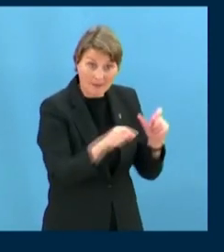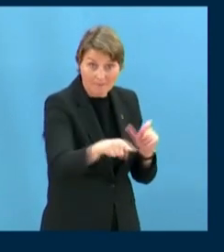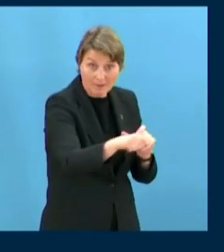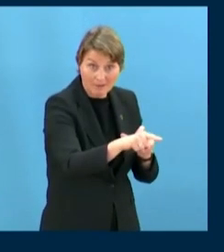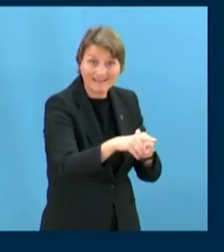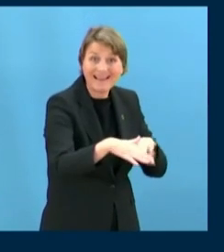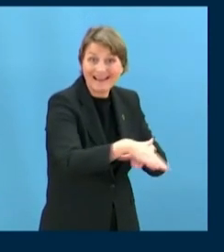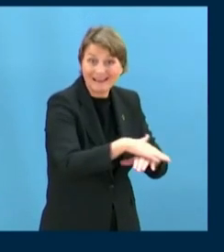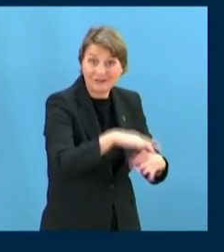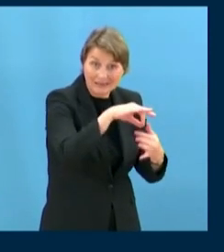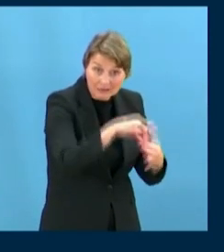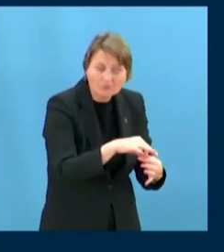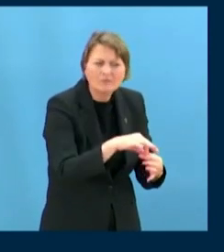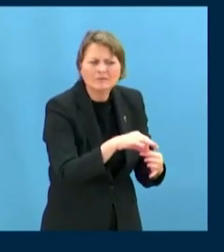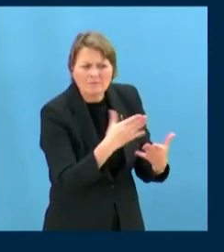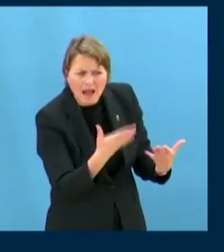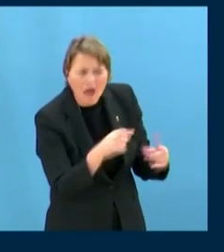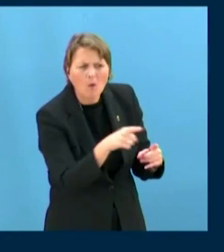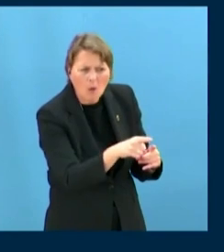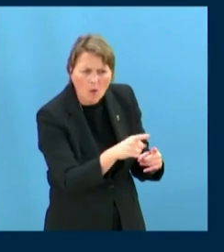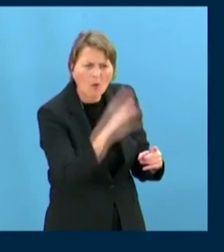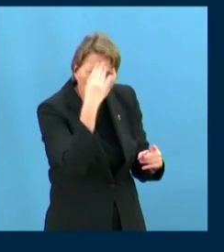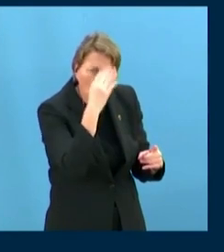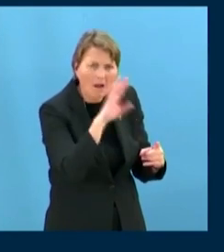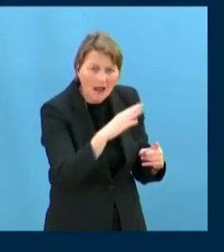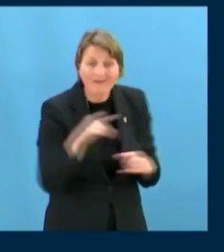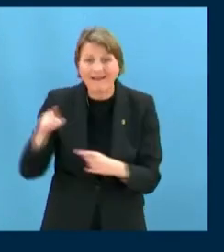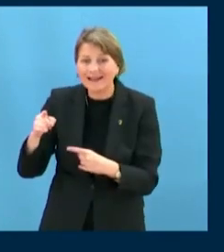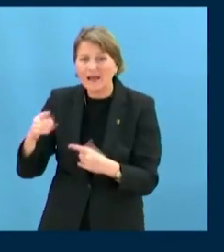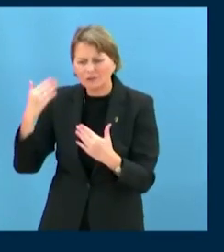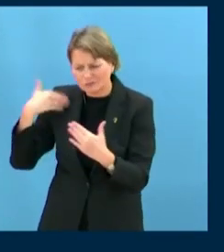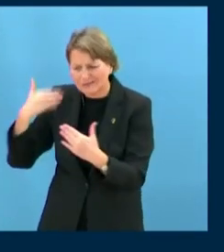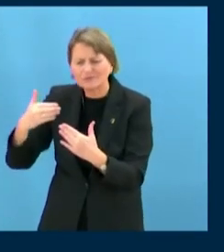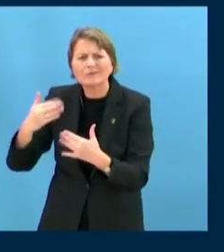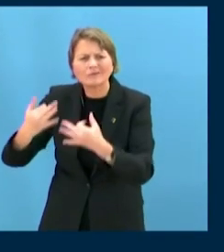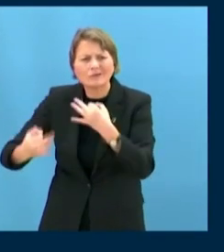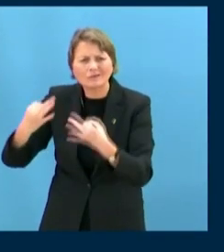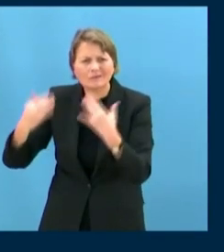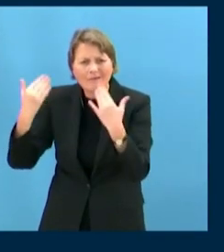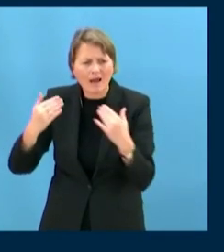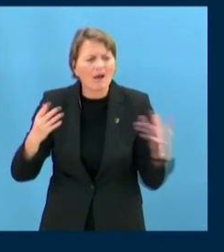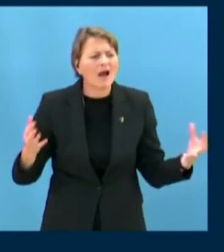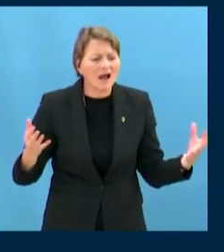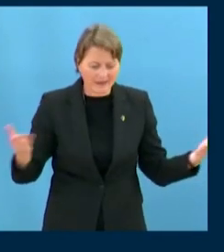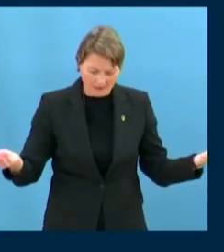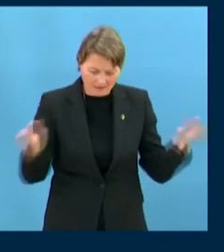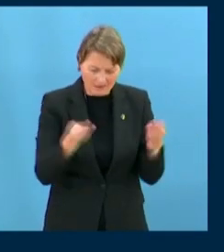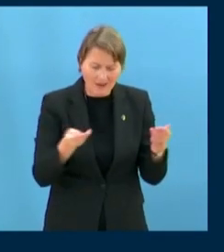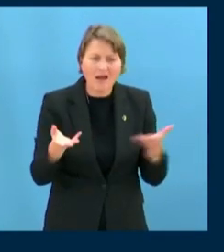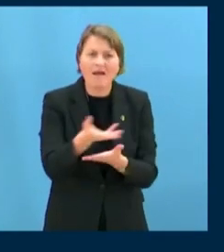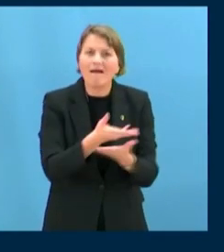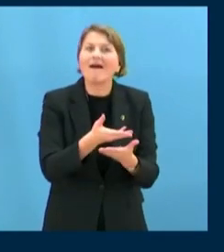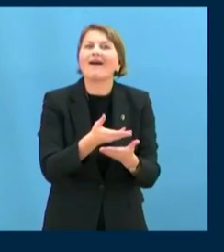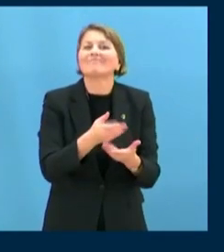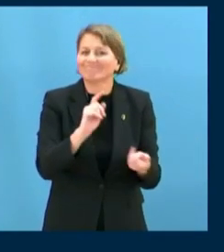justice systems can break down the barriers that prevent indigenous peoples from accessing justice and can pave the way for other